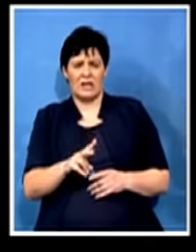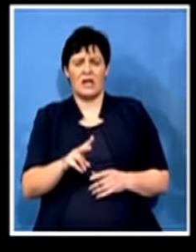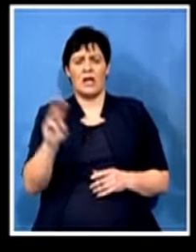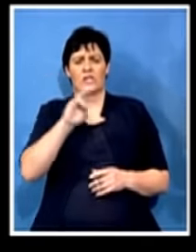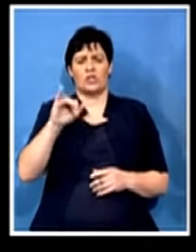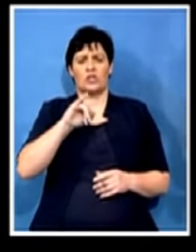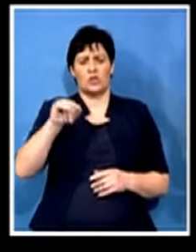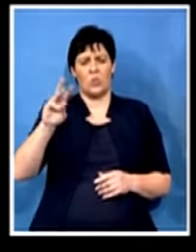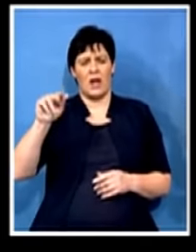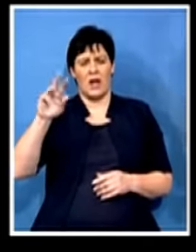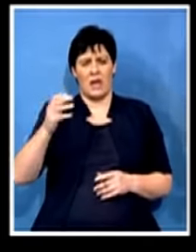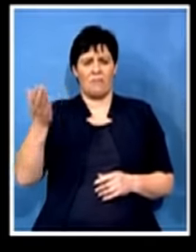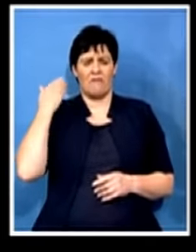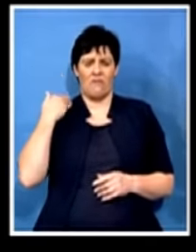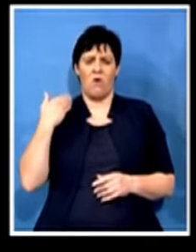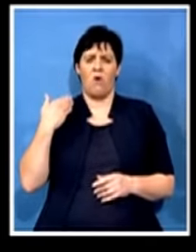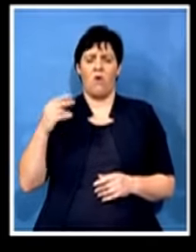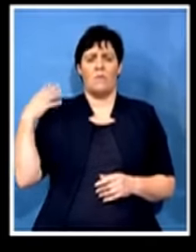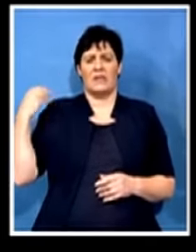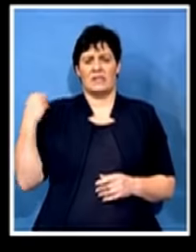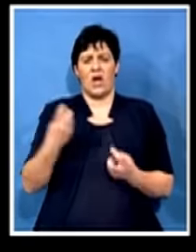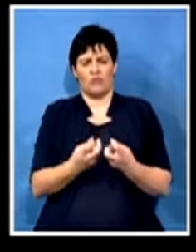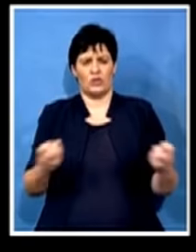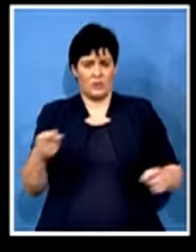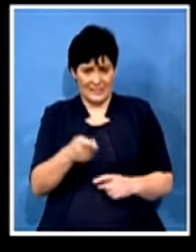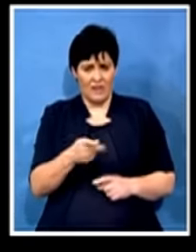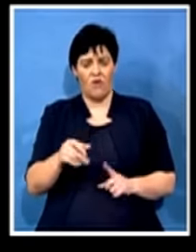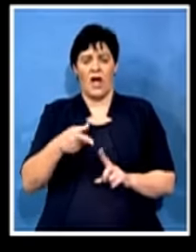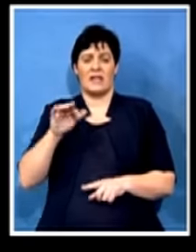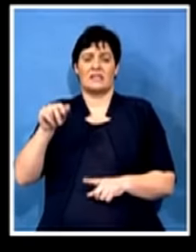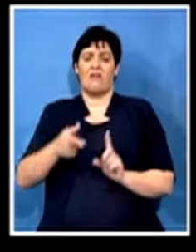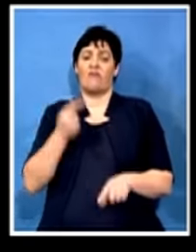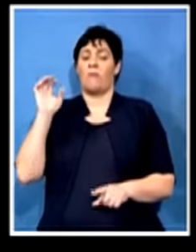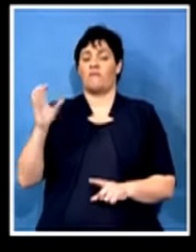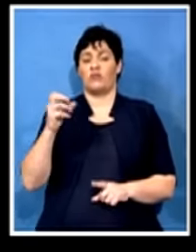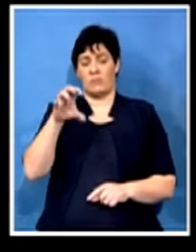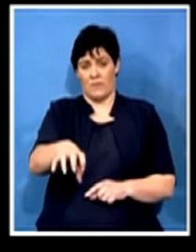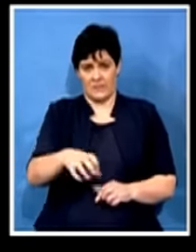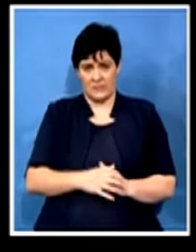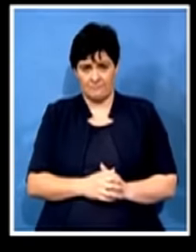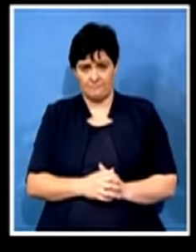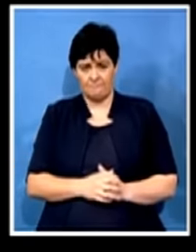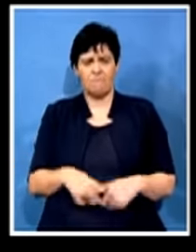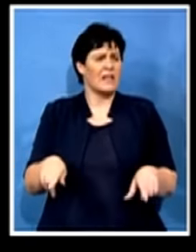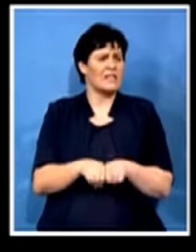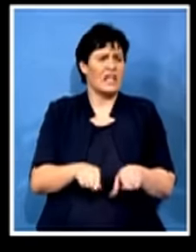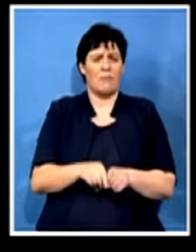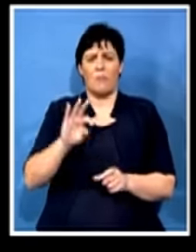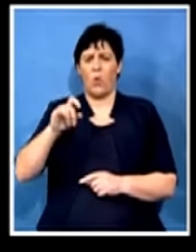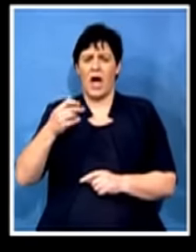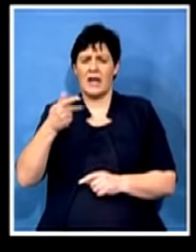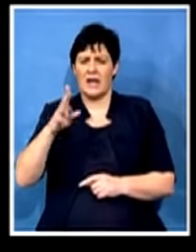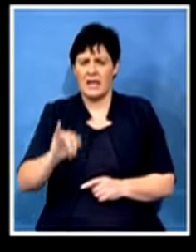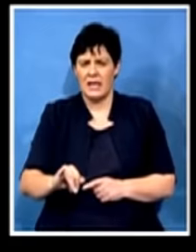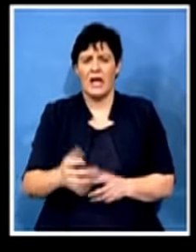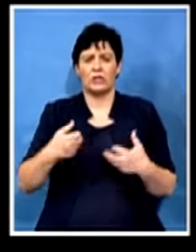former Treasurer of the ANC in the Free State province. You're likely to see Bongani Pongo, the chairperson of the Home Affairs Portfolio Committee,